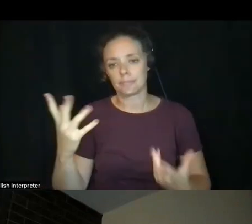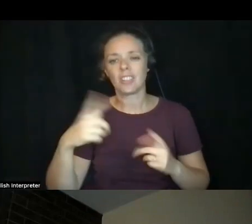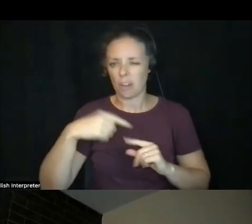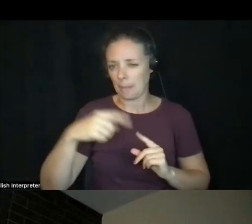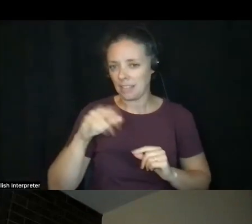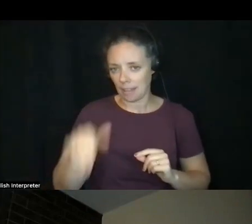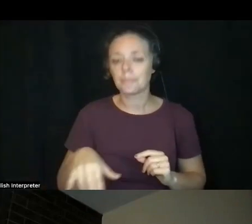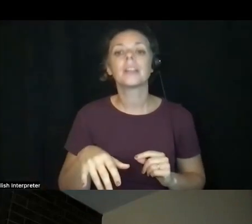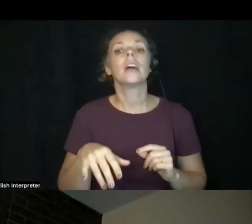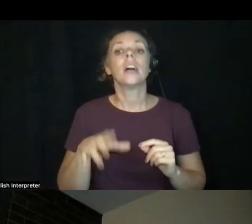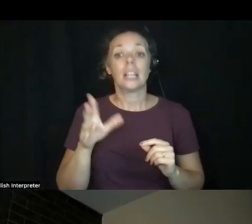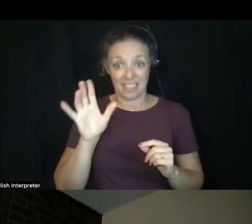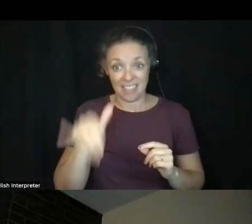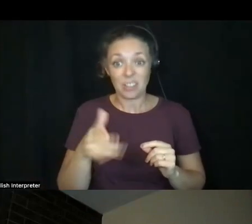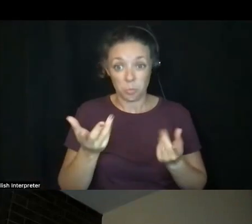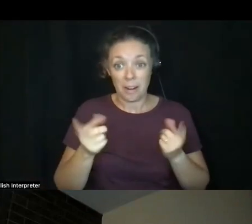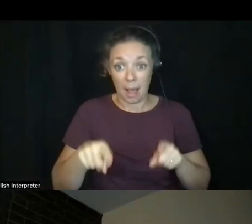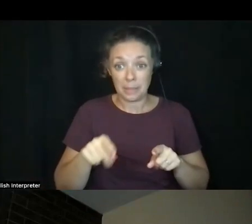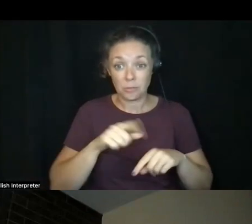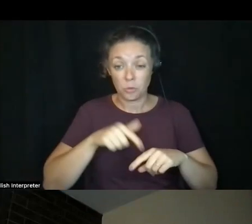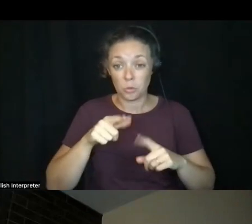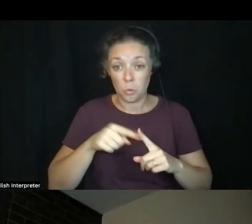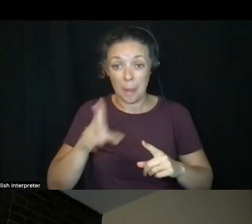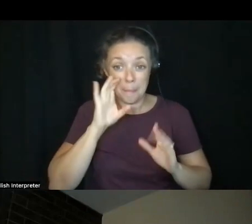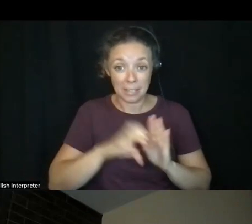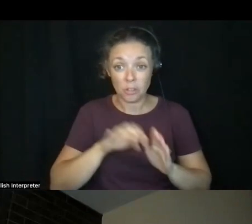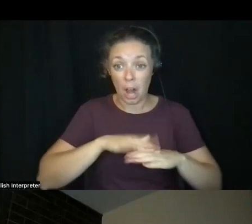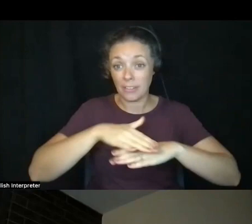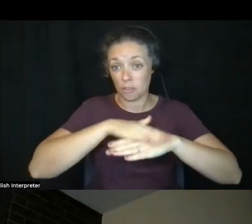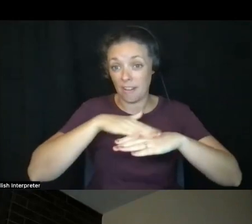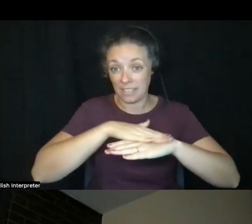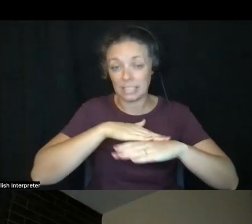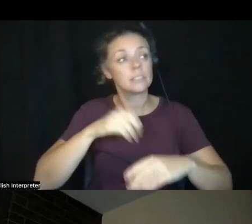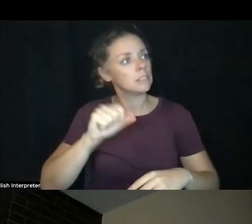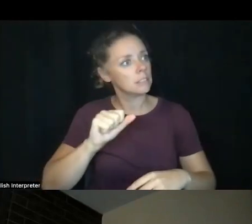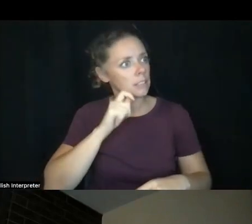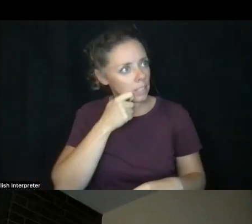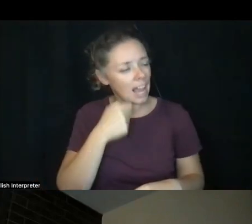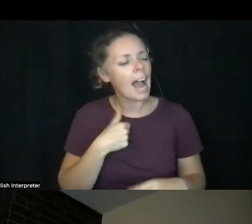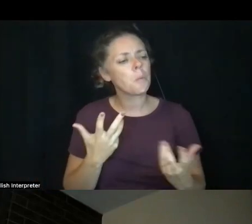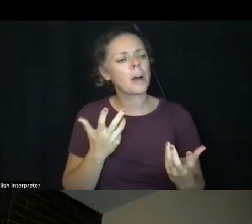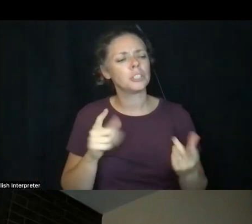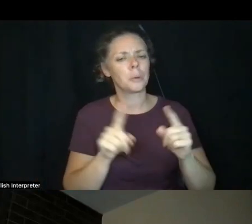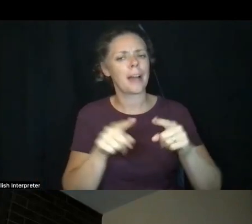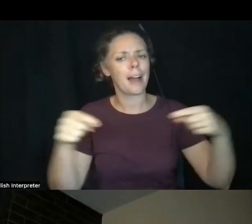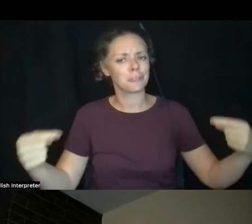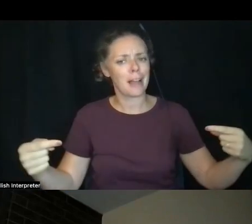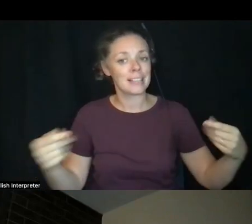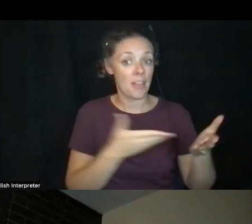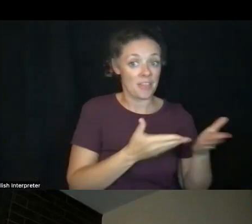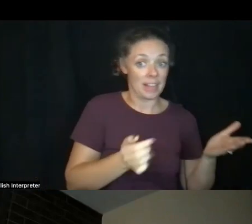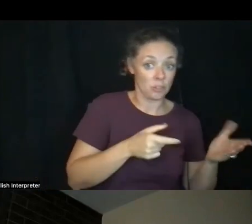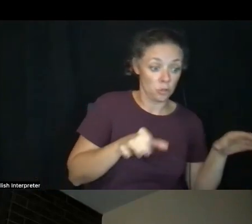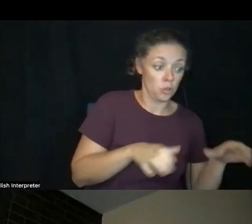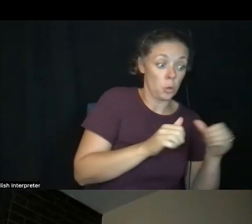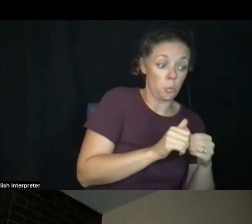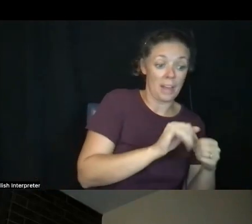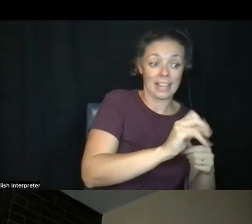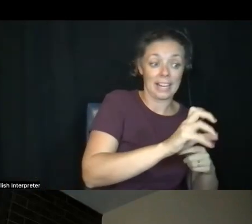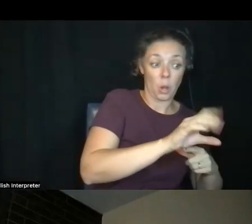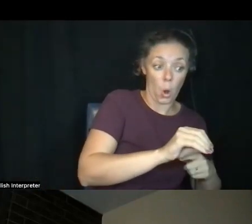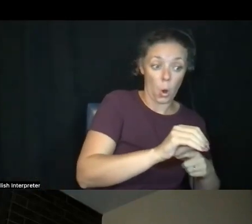the surface. These are so neat. I wanted to contrast things that you did with the indigo with dyes that